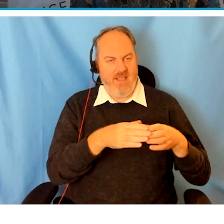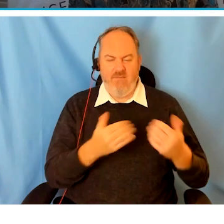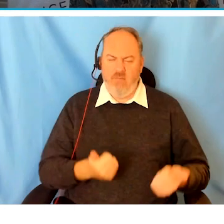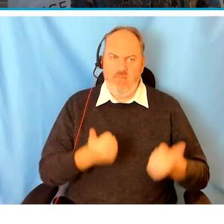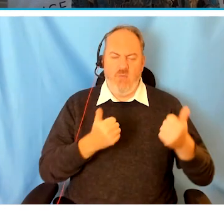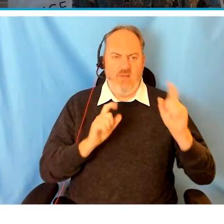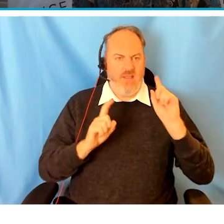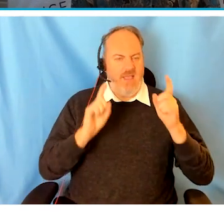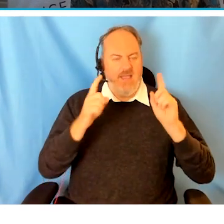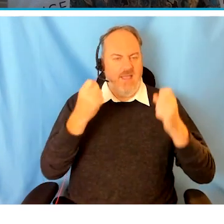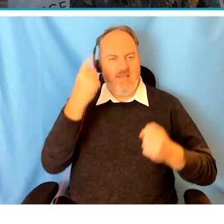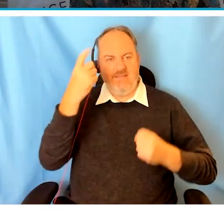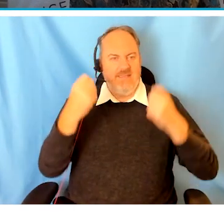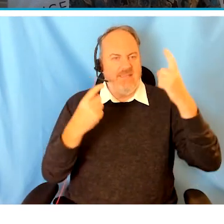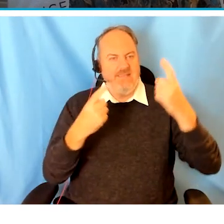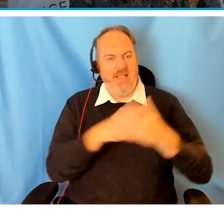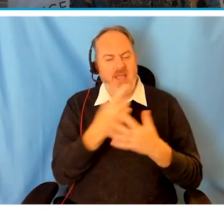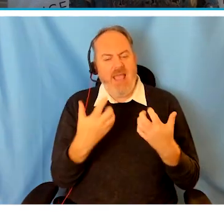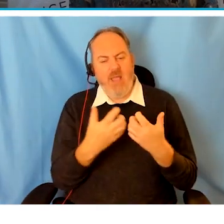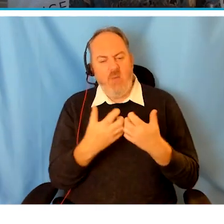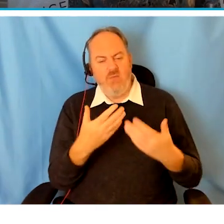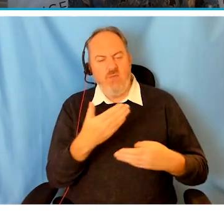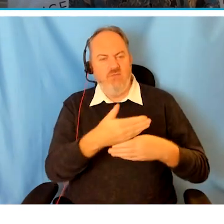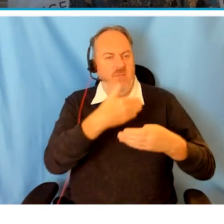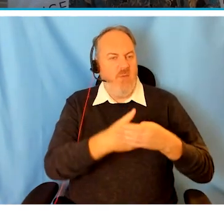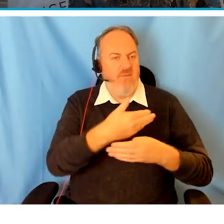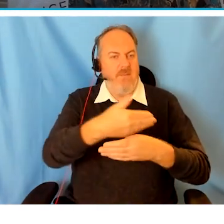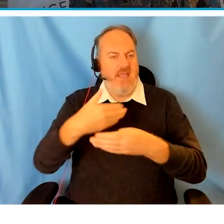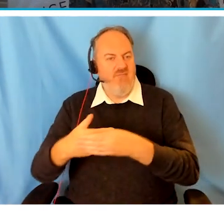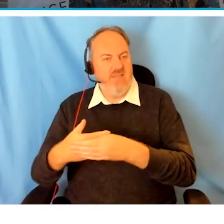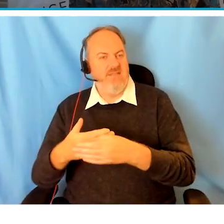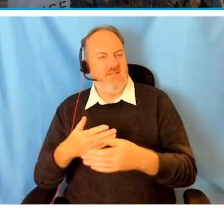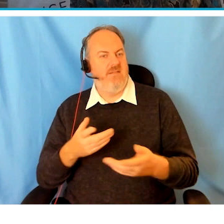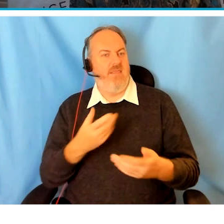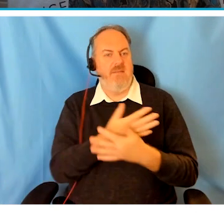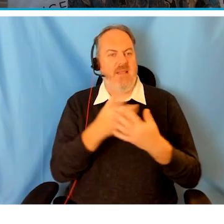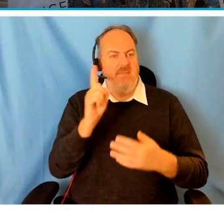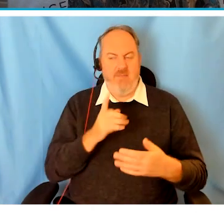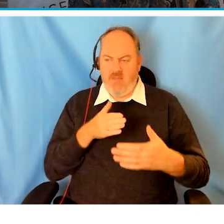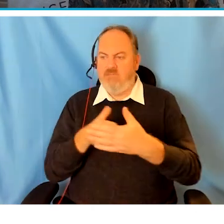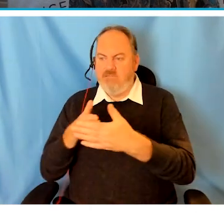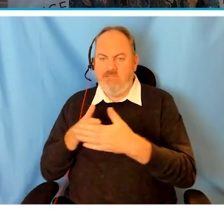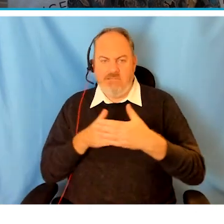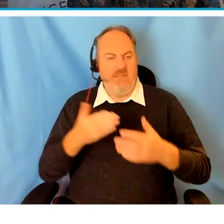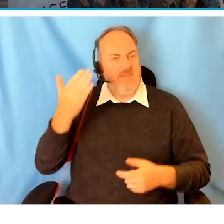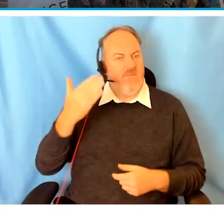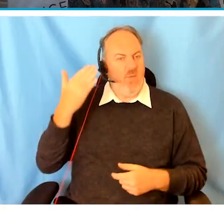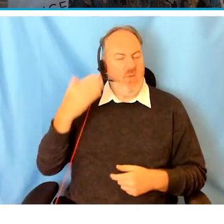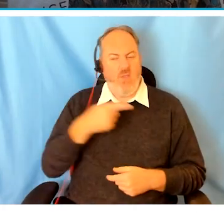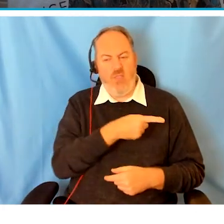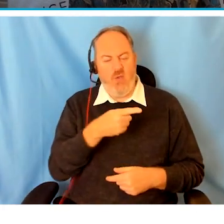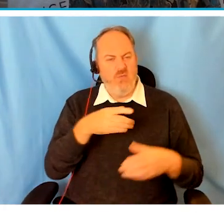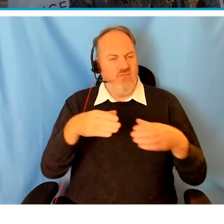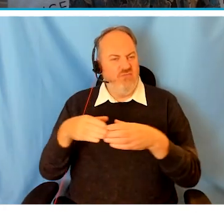real and perceived barriers. For a community of people, some of you may refer to as hard to reach.